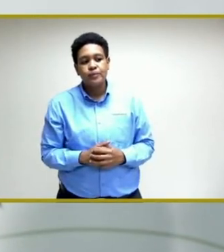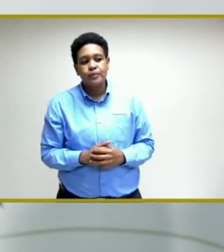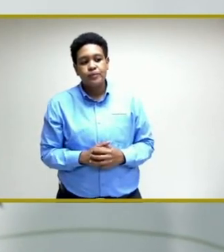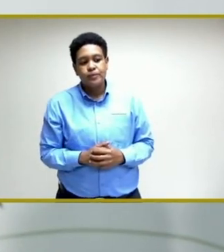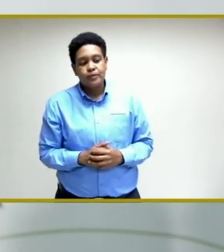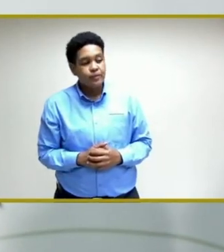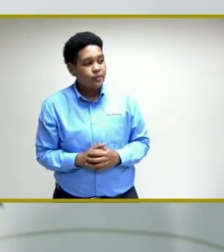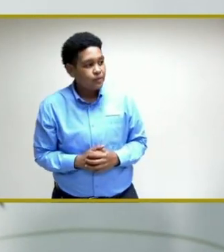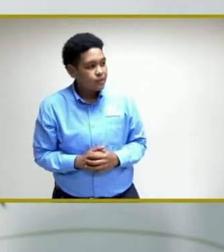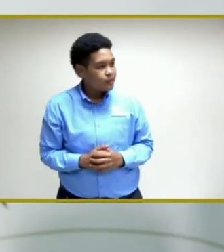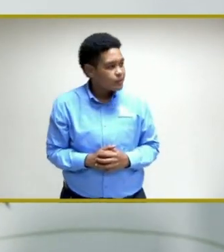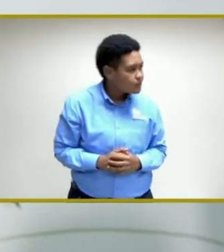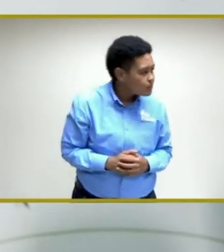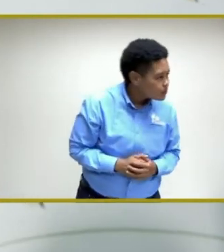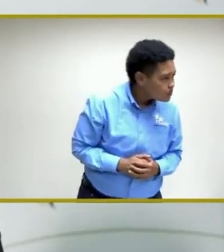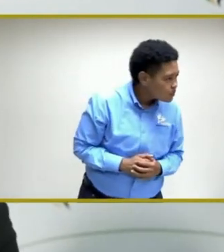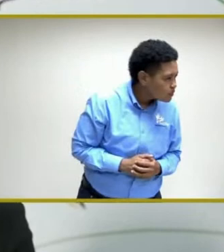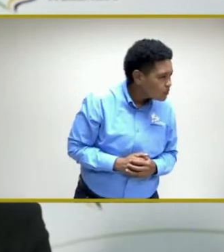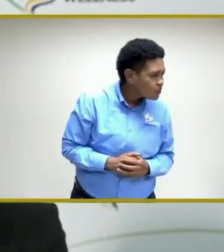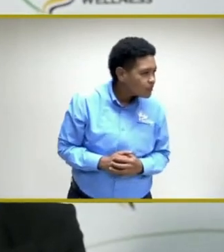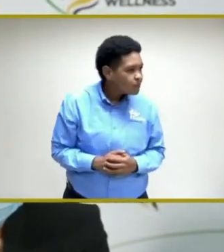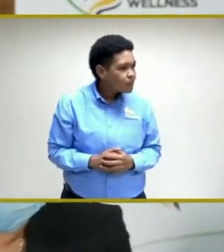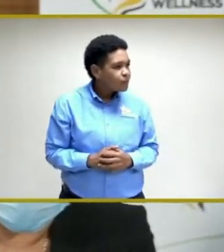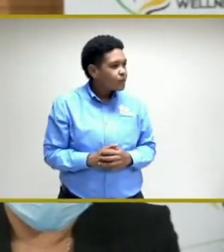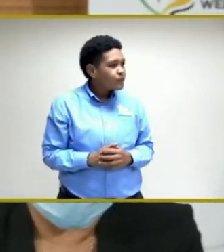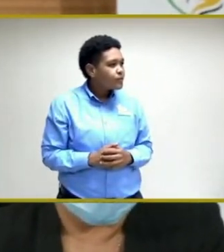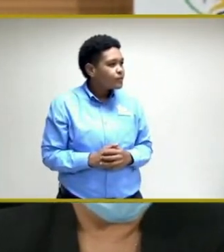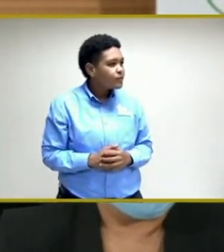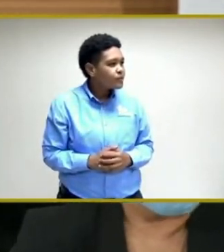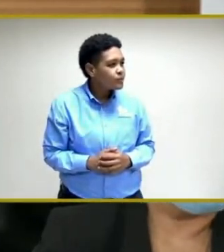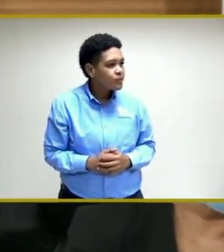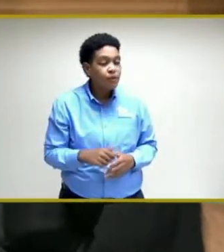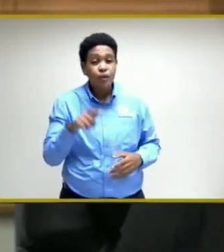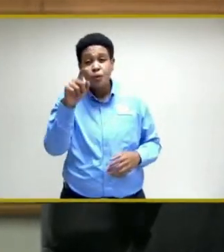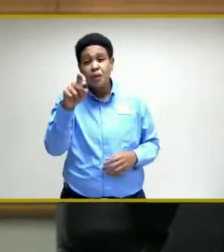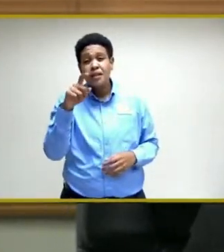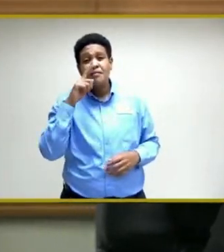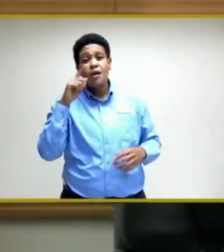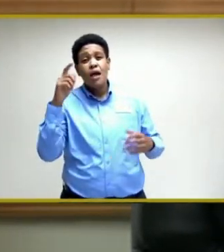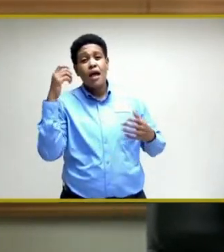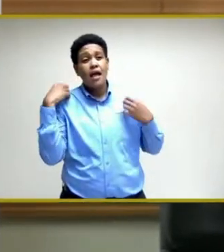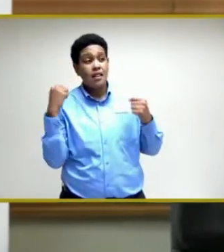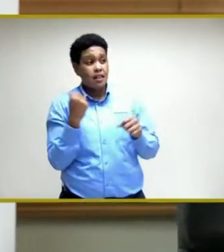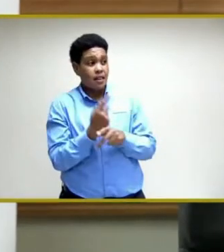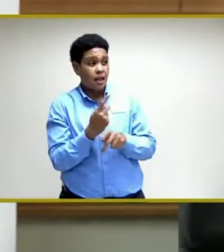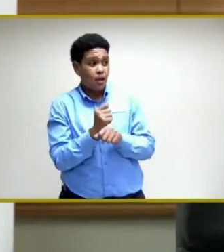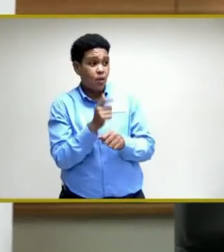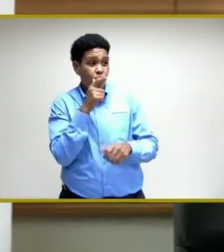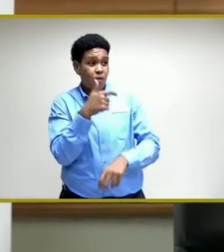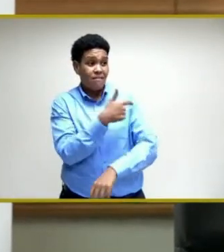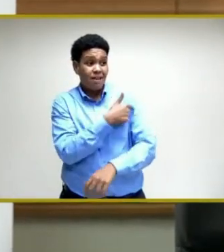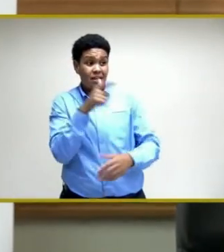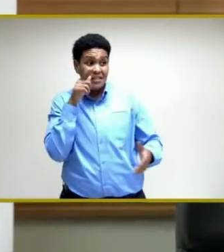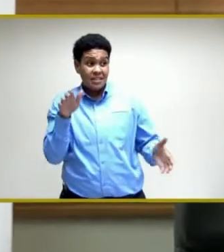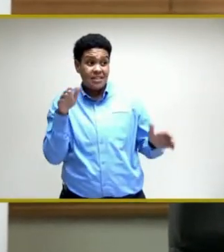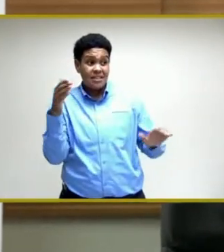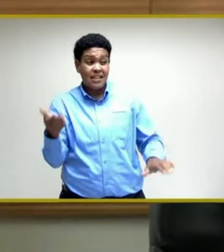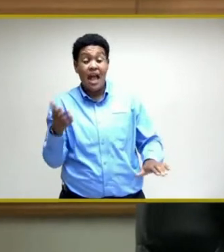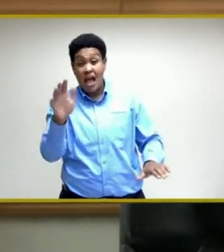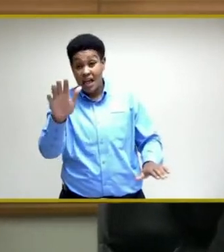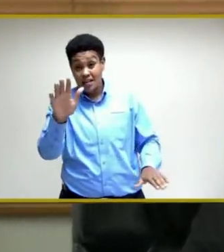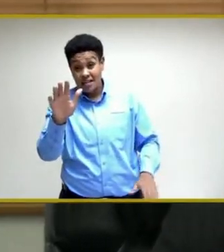Thank you very much. Sorry, there was a question about healthcare workers vaccinated and have died. I don't have that data. Do you have that? So,